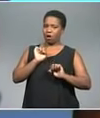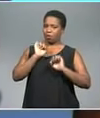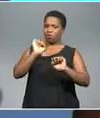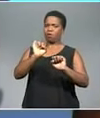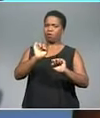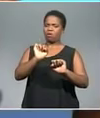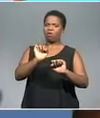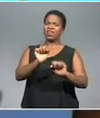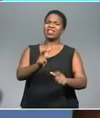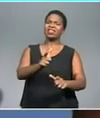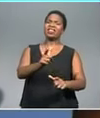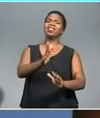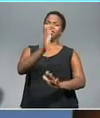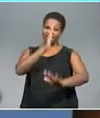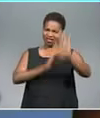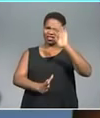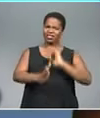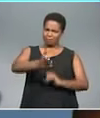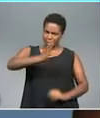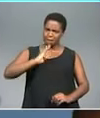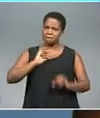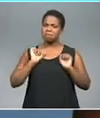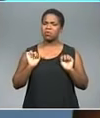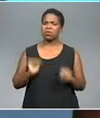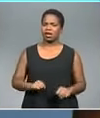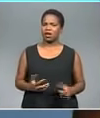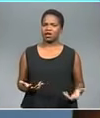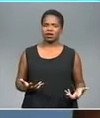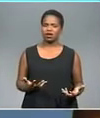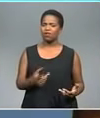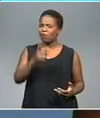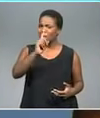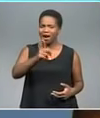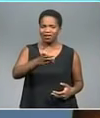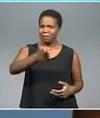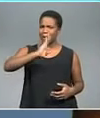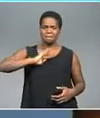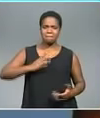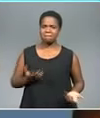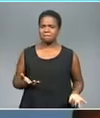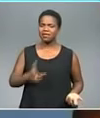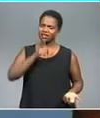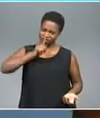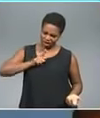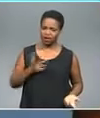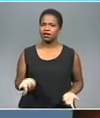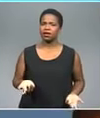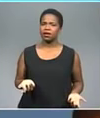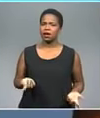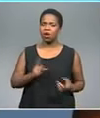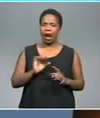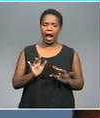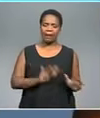showing let's last our commitment, you must kick us in the butt. You